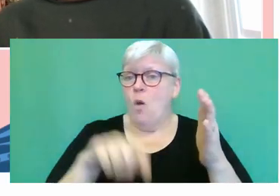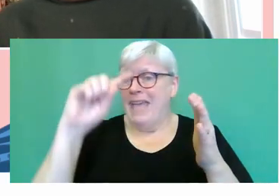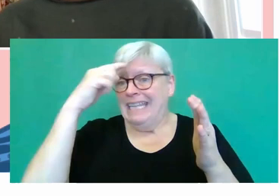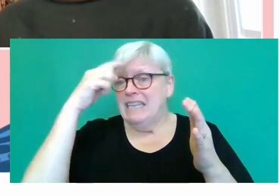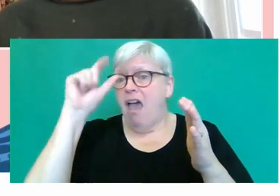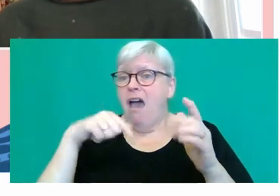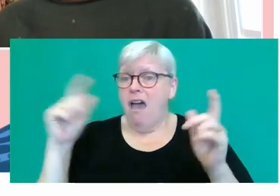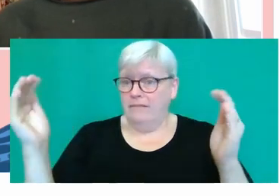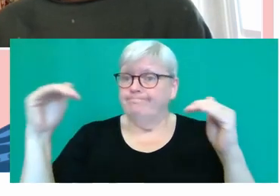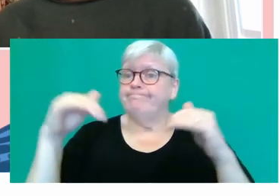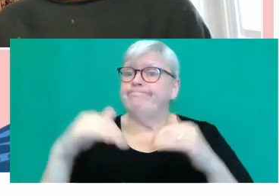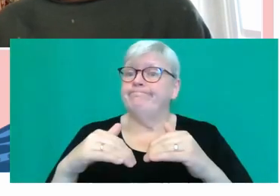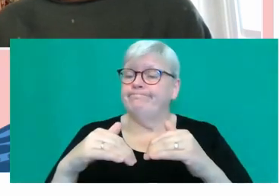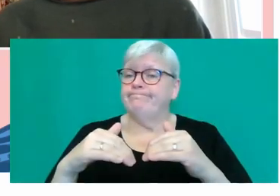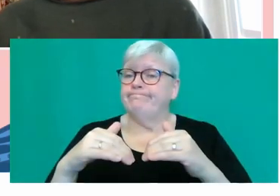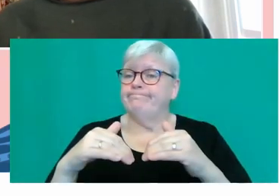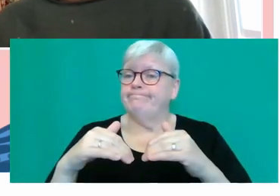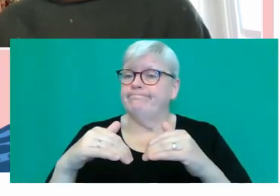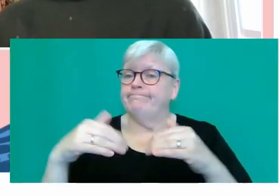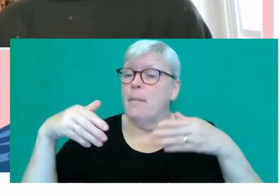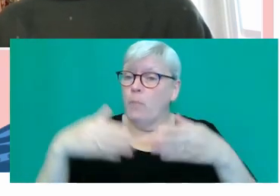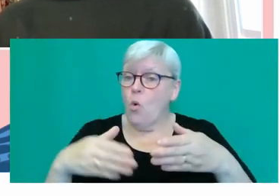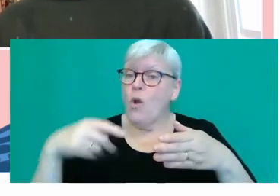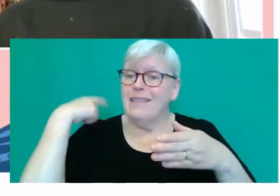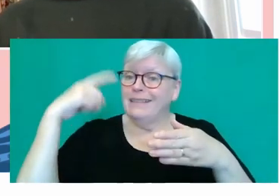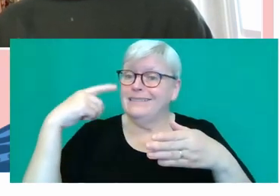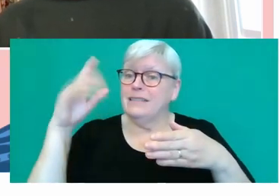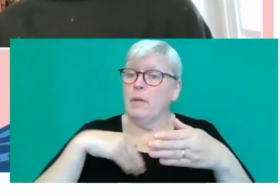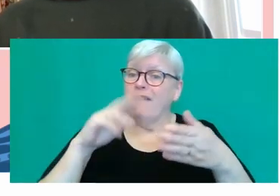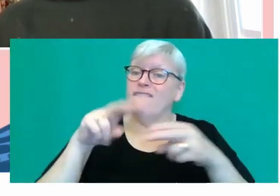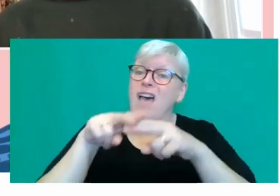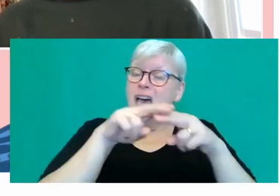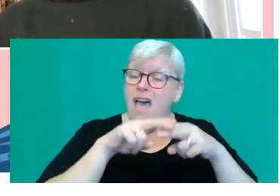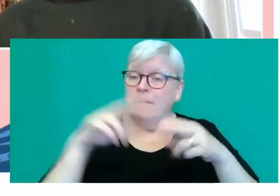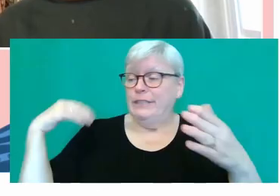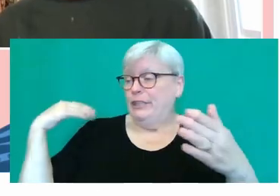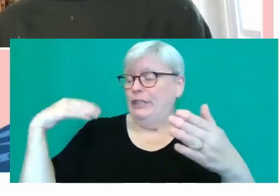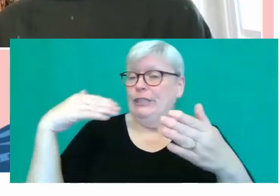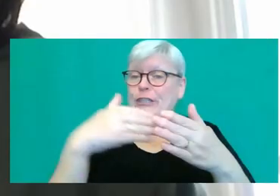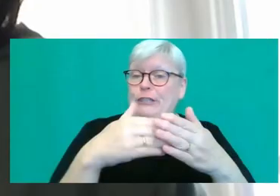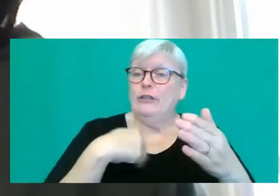born and bred in London, but she's of Indian descent. She works in a big London hospital.